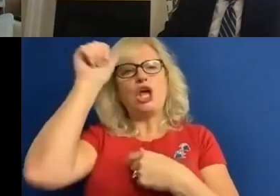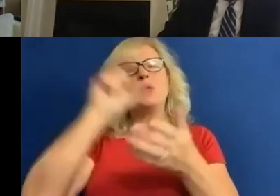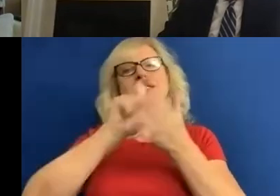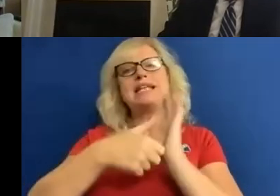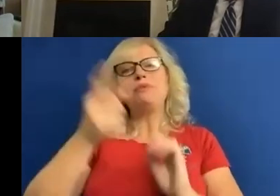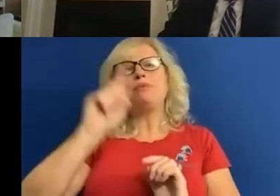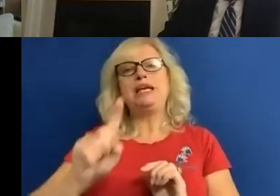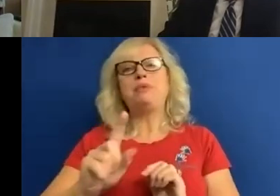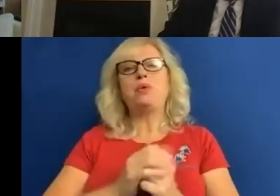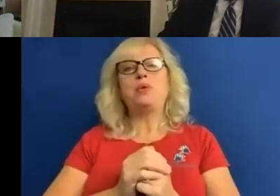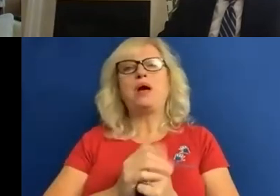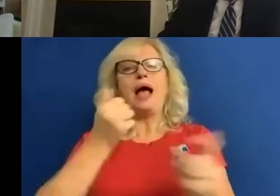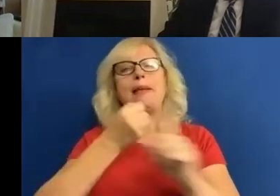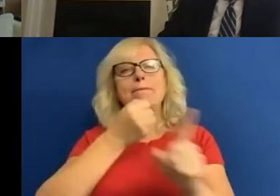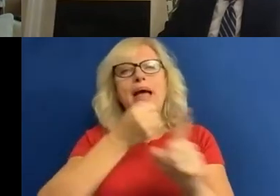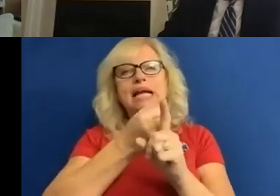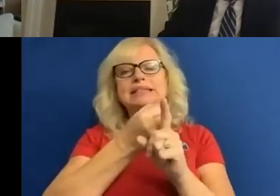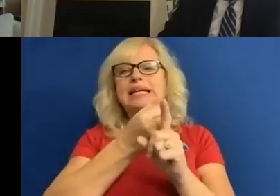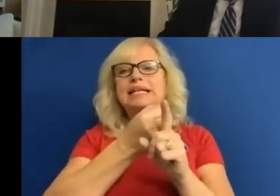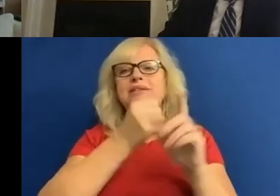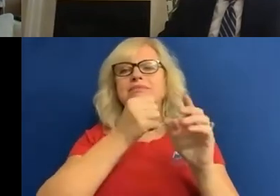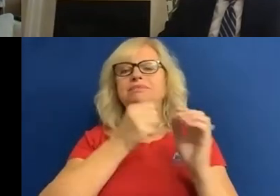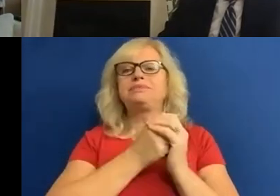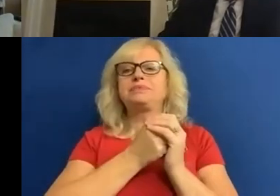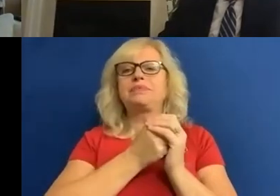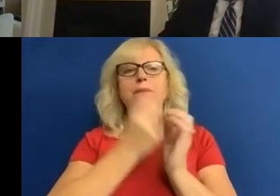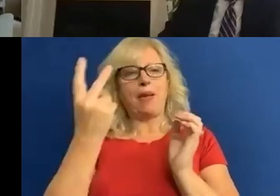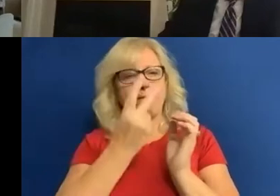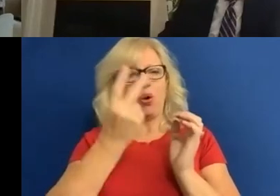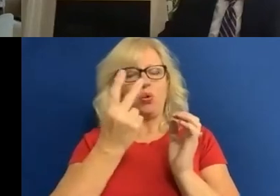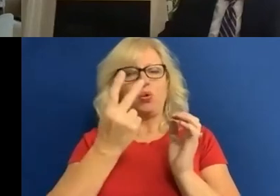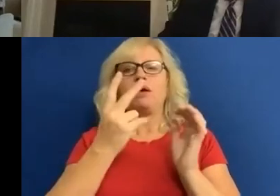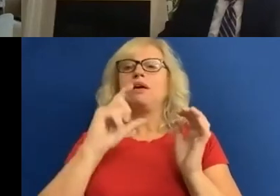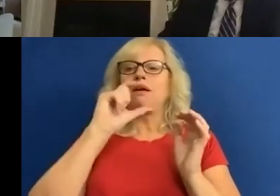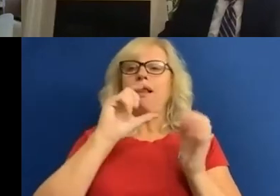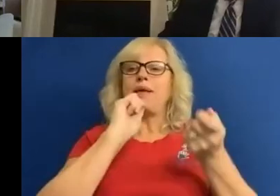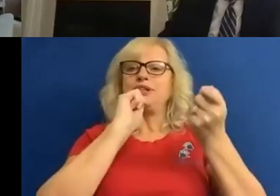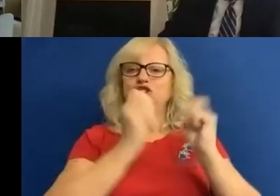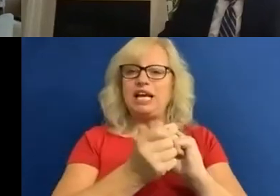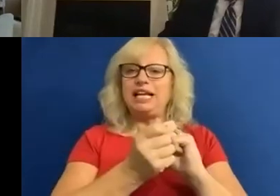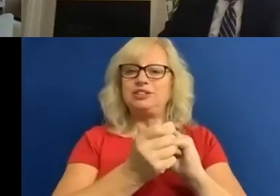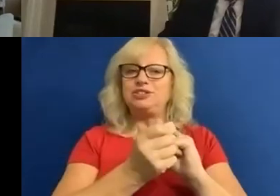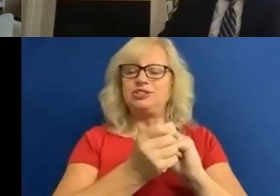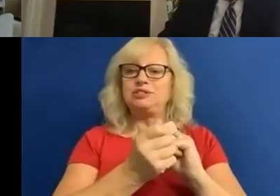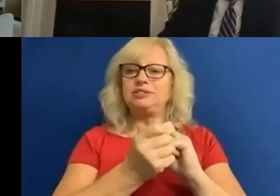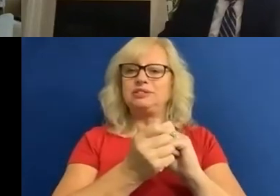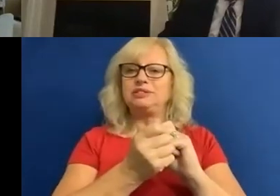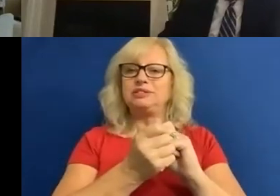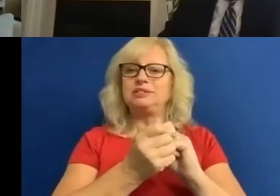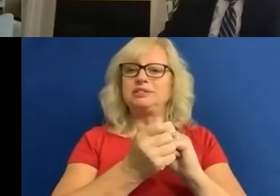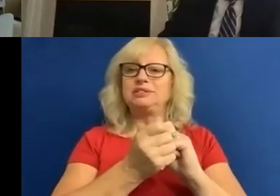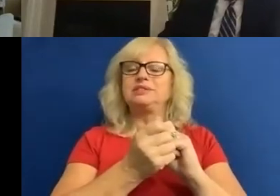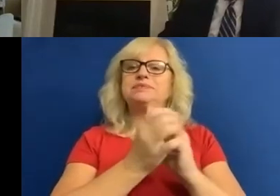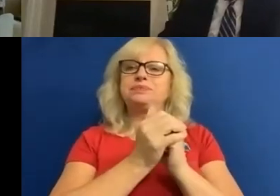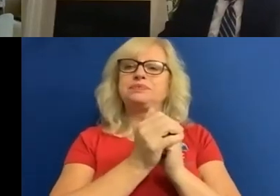disproportionately impacted by both climate change in terms of not being brought to the table as